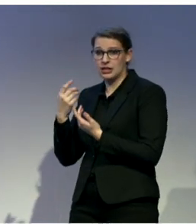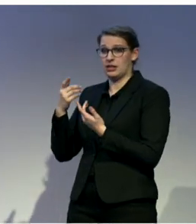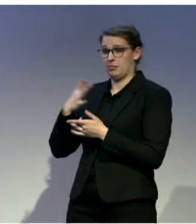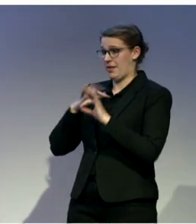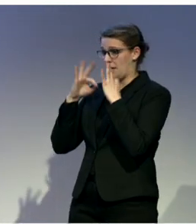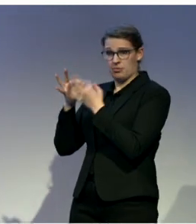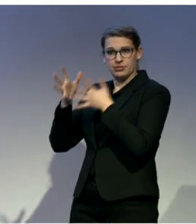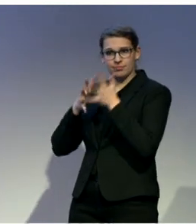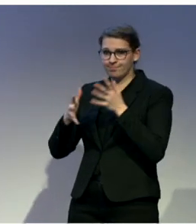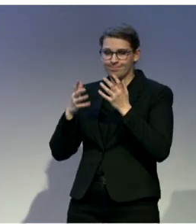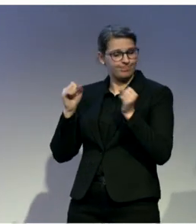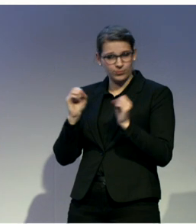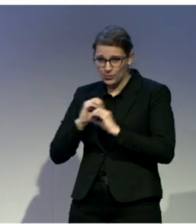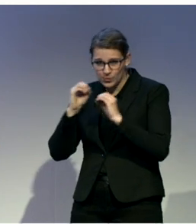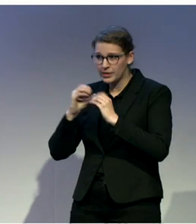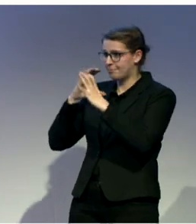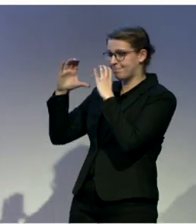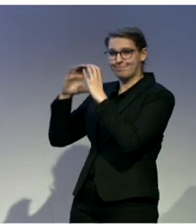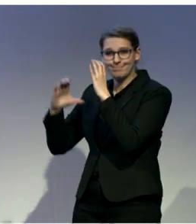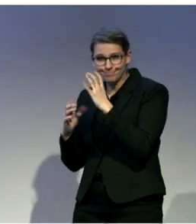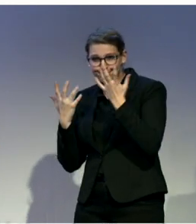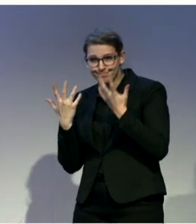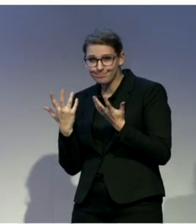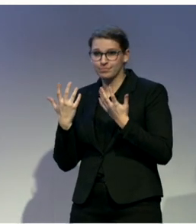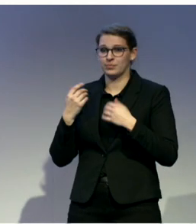sign, and I could not hear them.